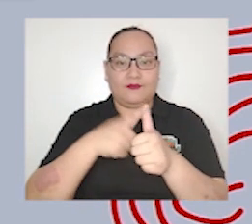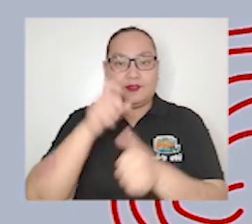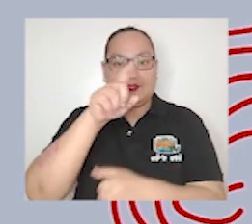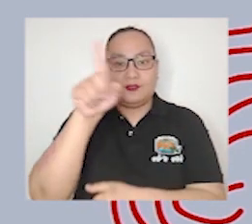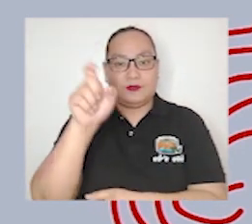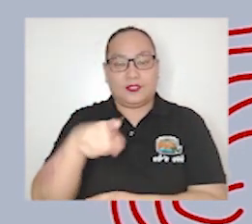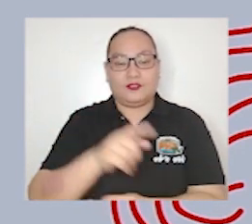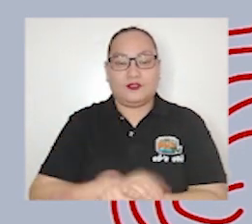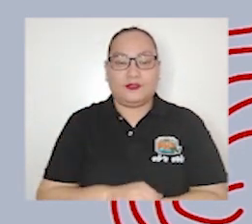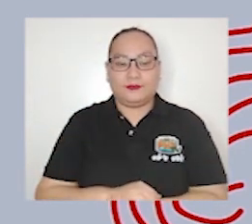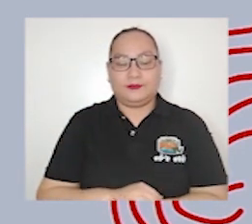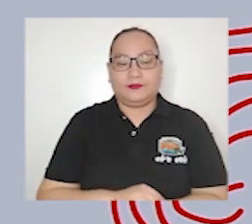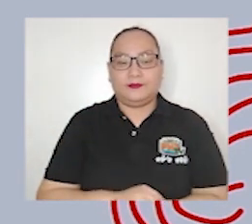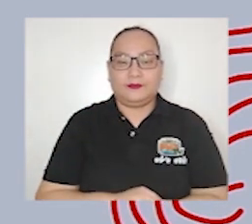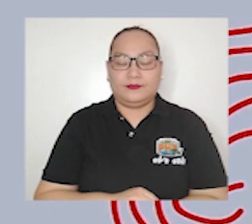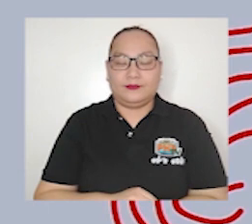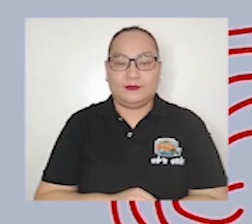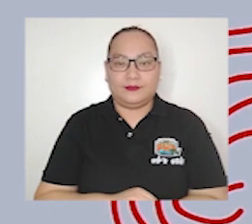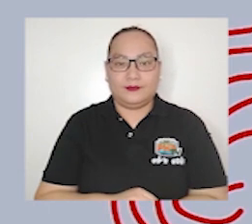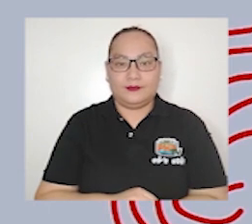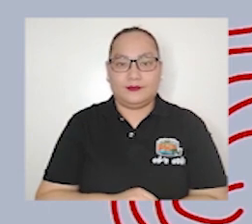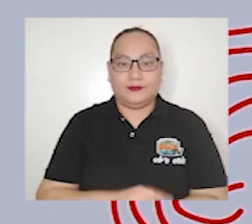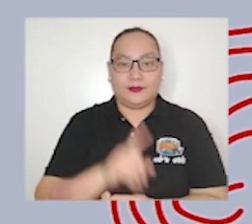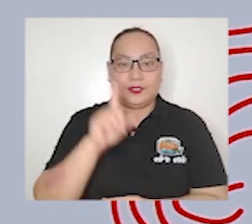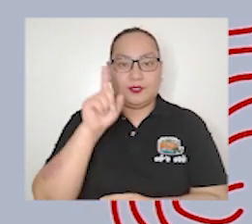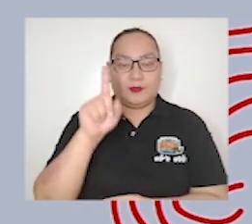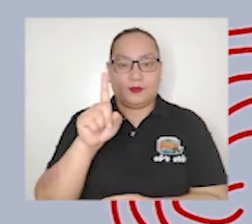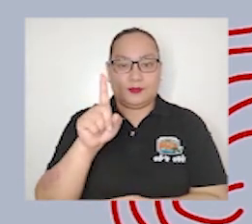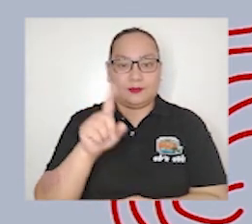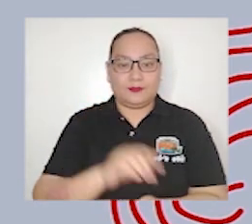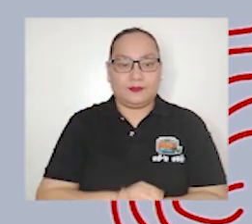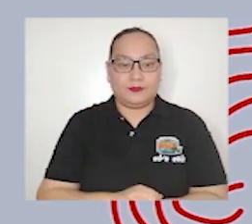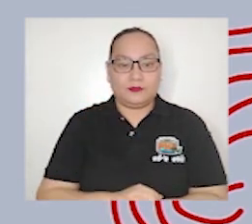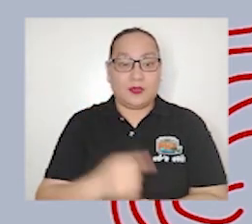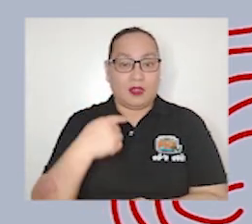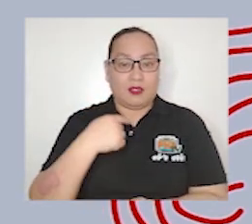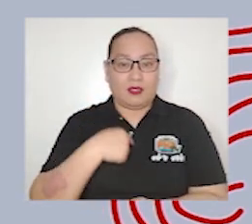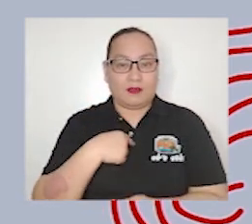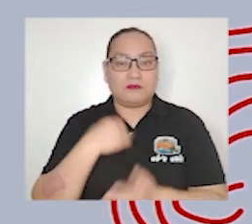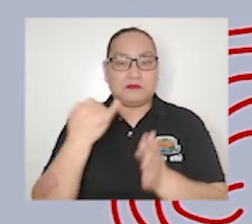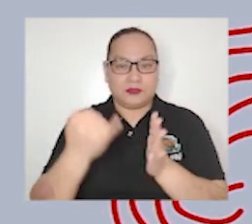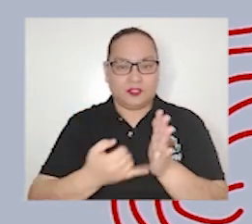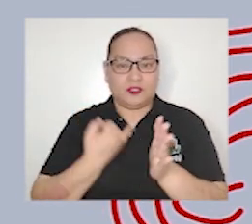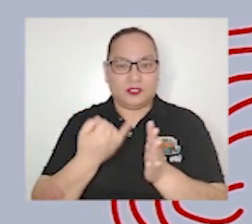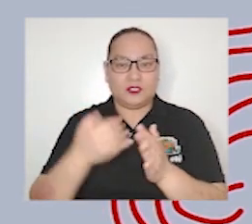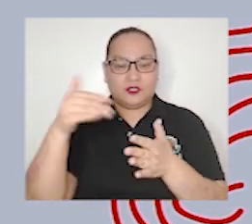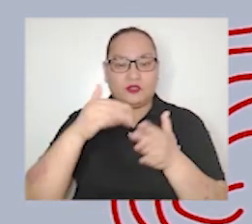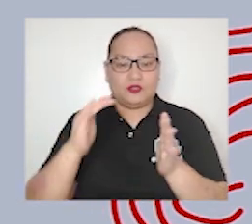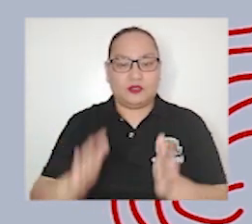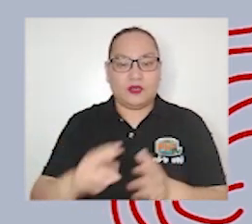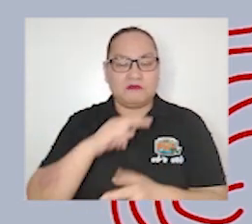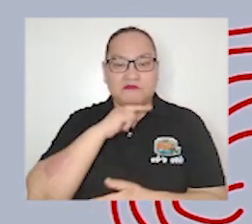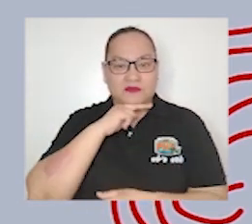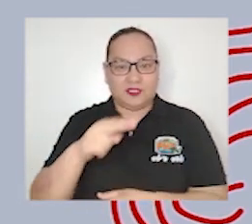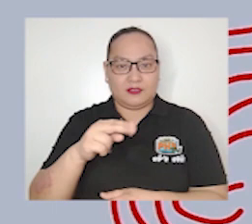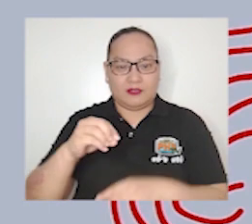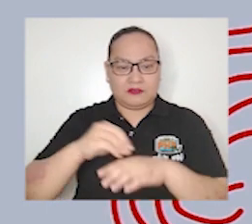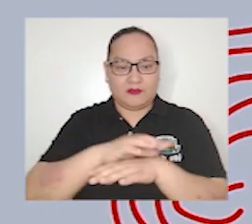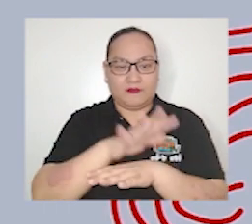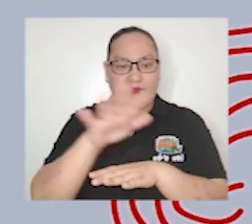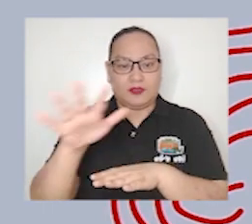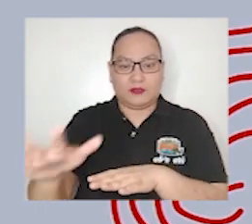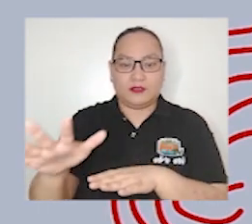question number one statement I am just a student so I am not affected